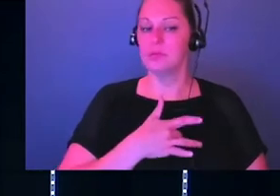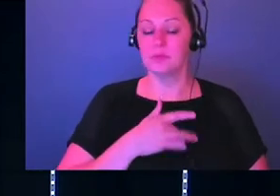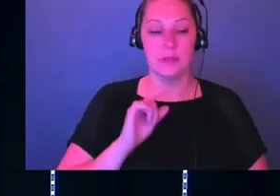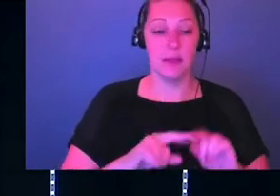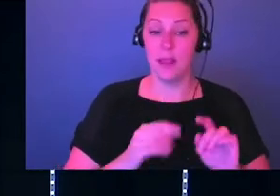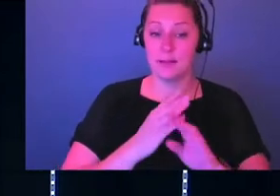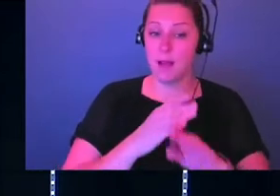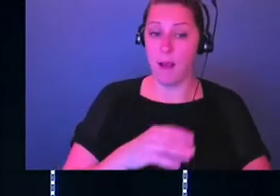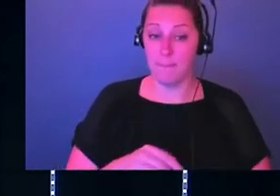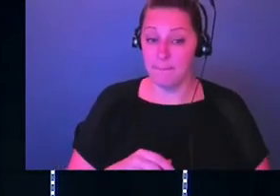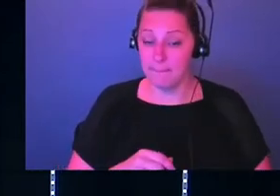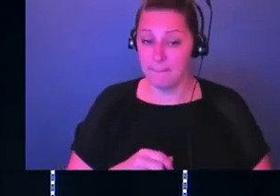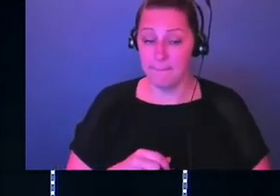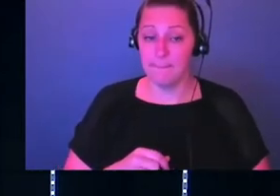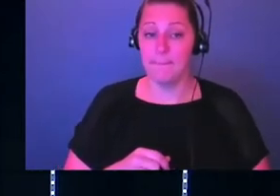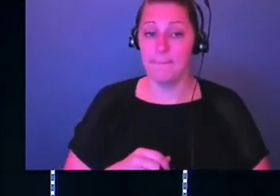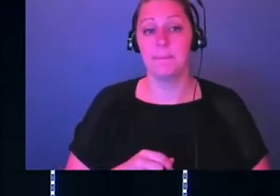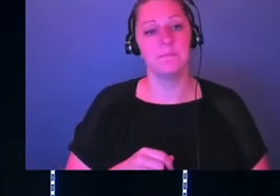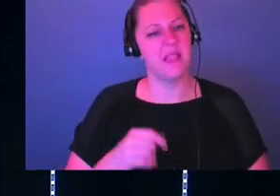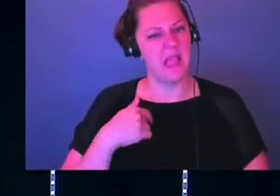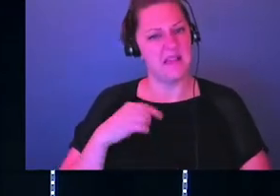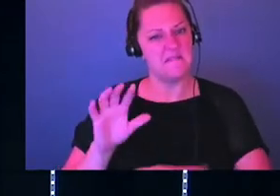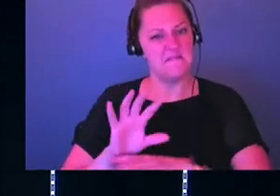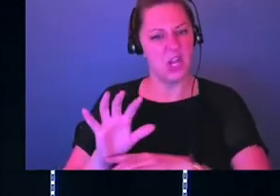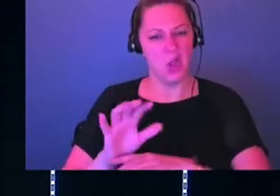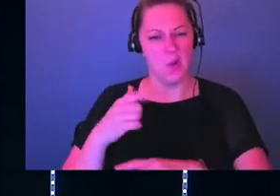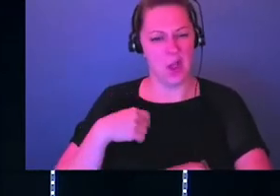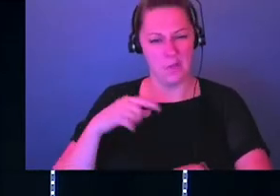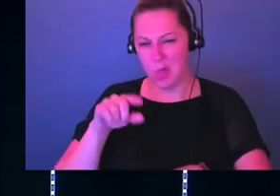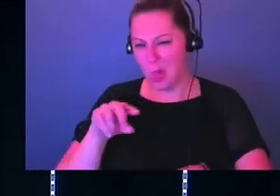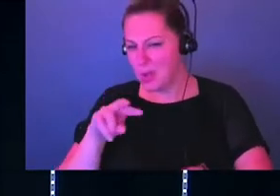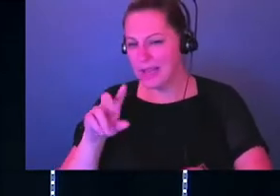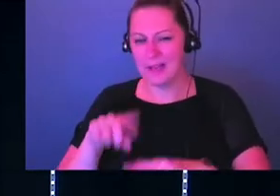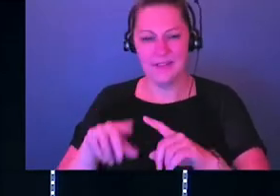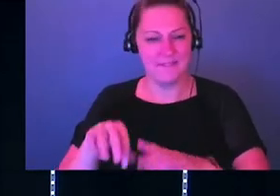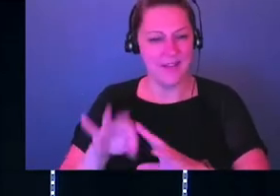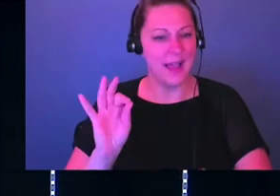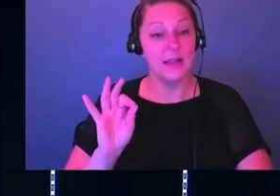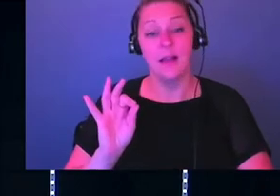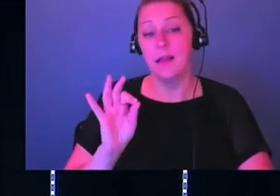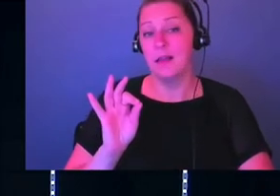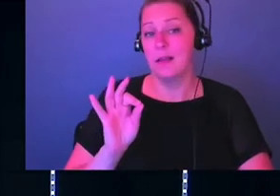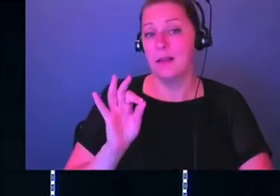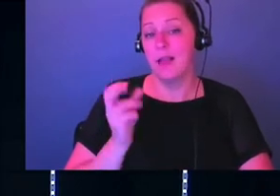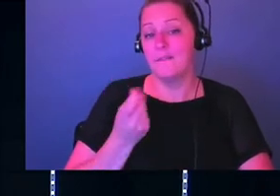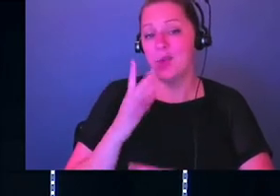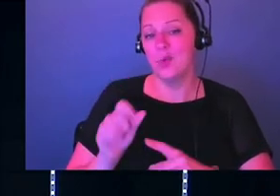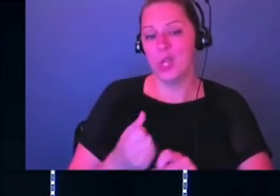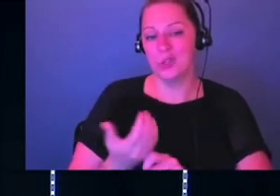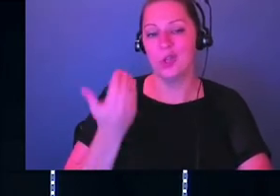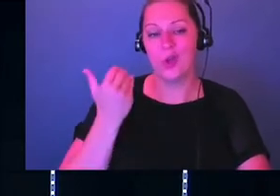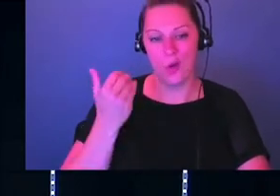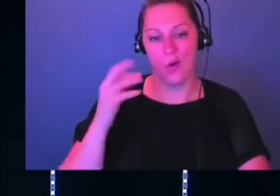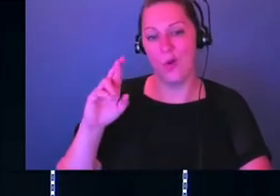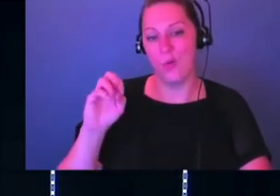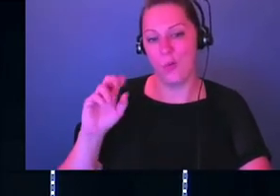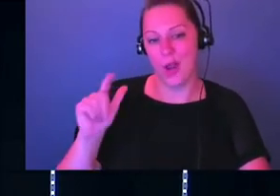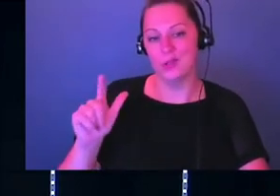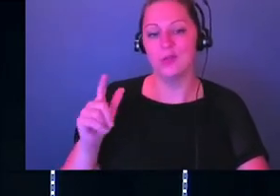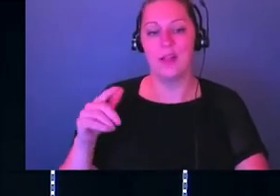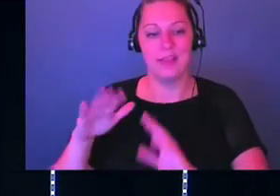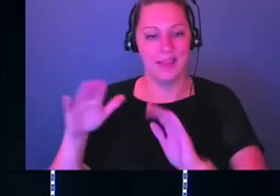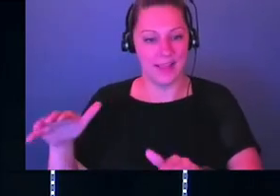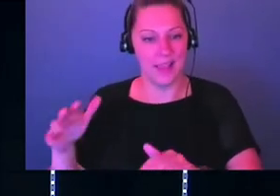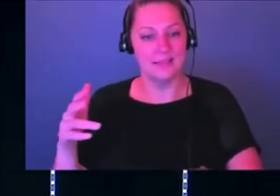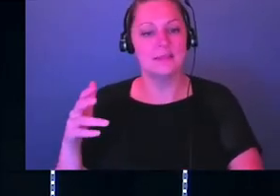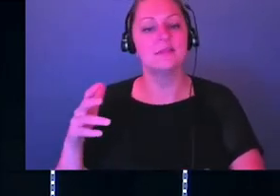think, so I tried to find the video but Rachel and the kids and I took a trip a couple years ago, a car trip to, a road